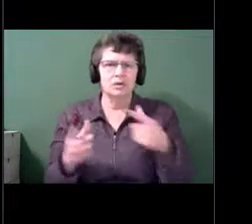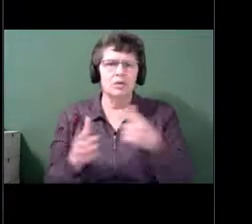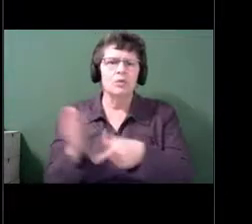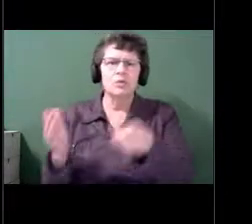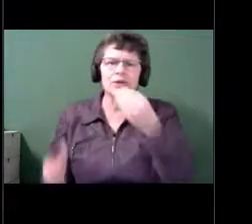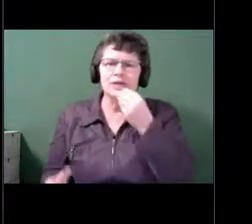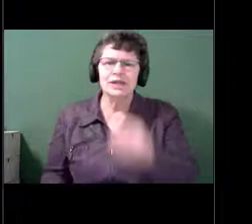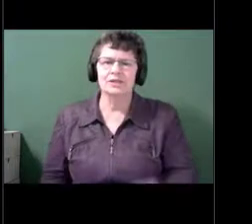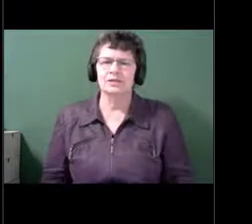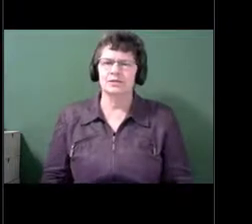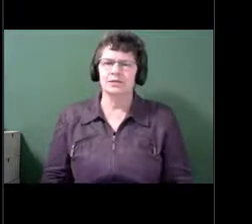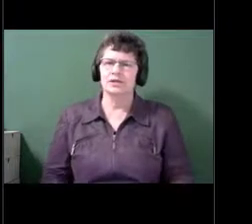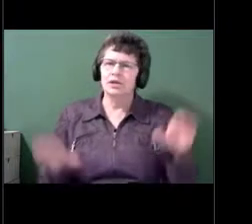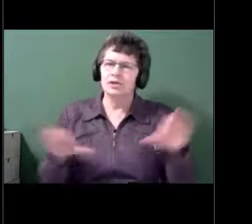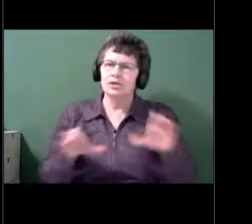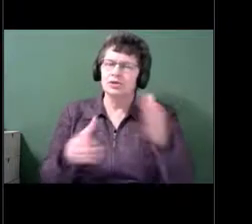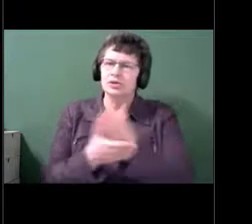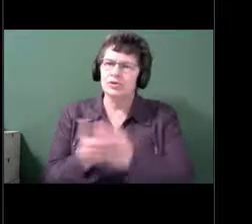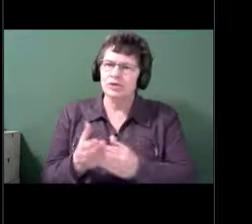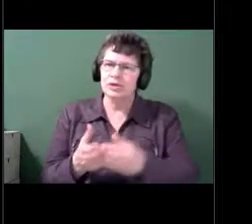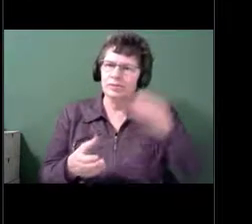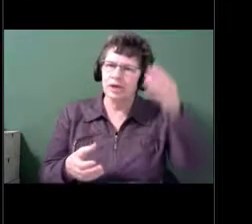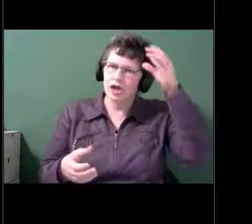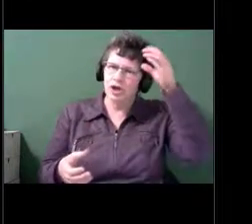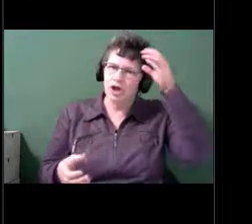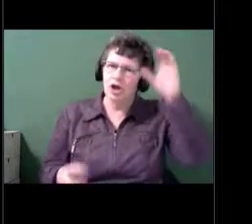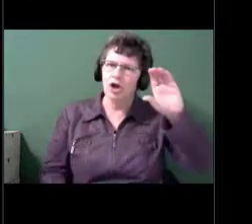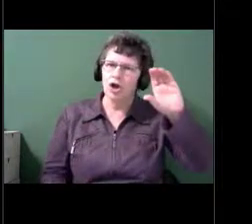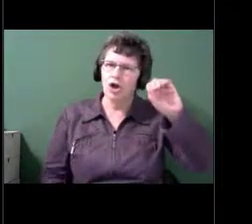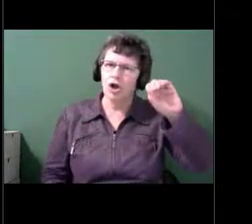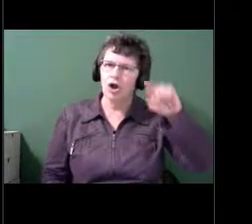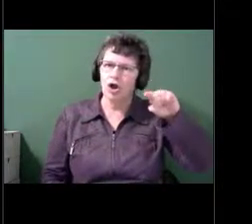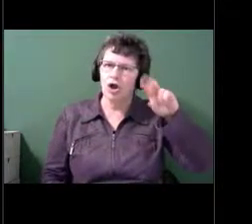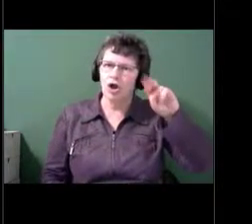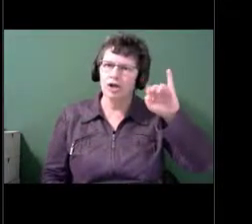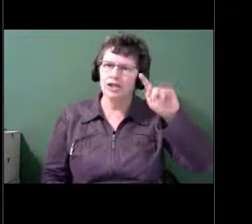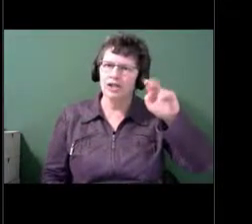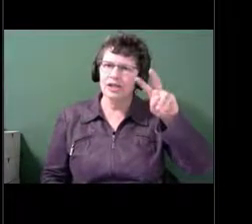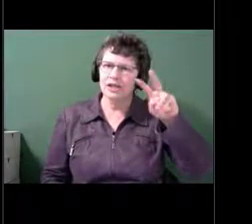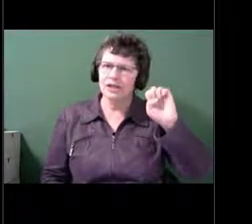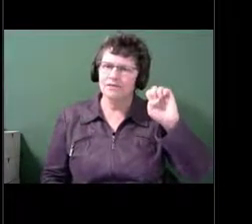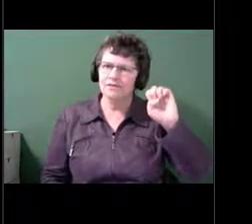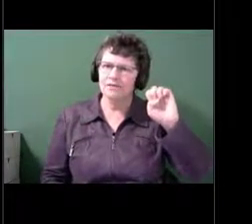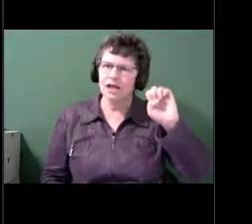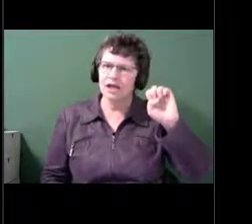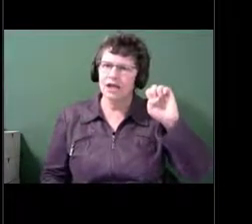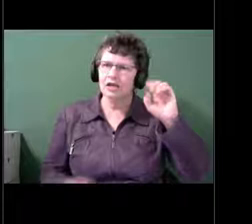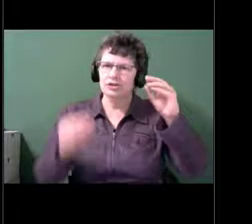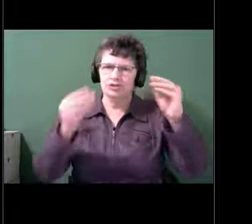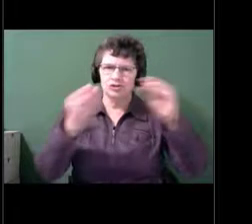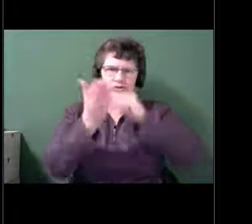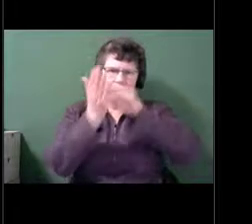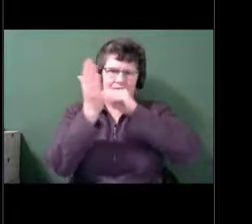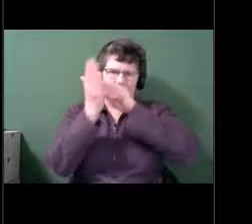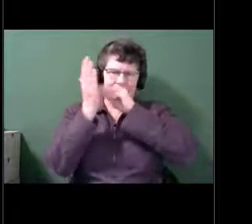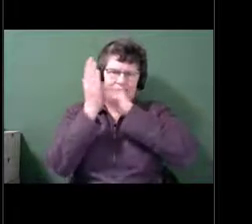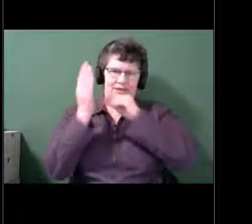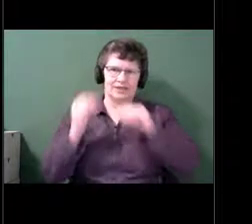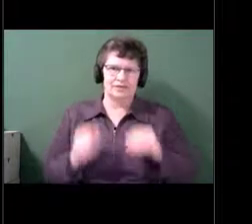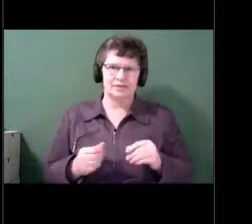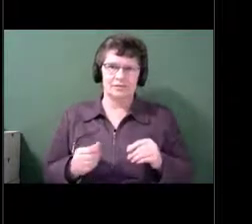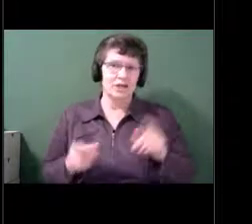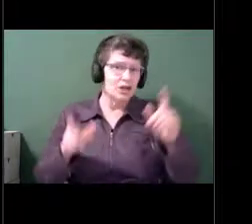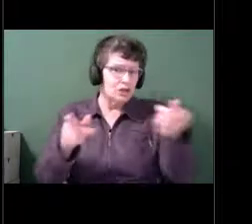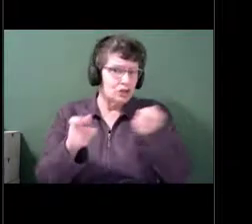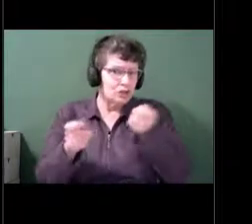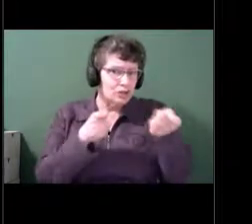Do you manage your hypertension and your diabetes? And down at the bottom of the list are some ideas where we don't